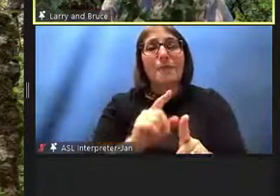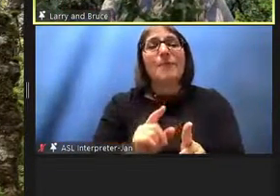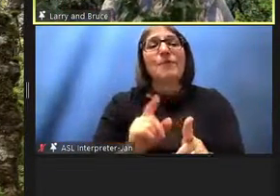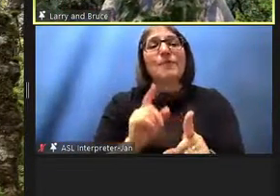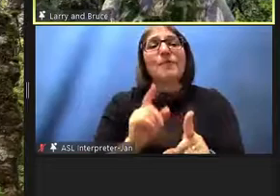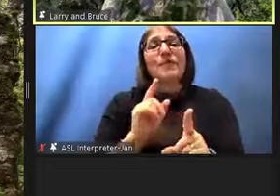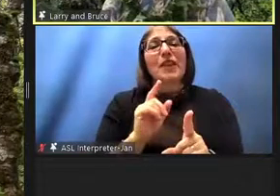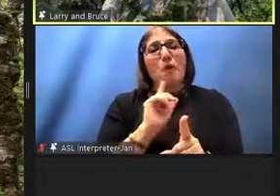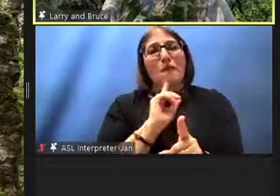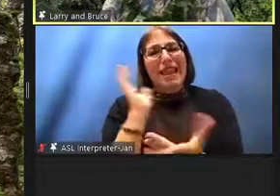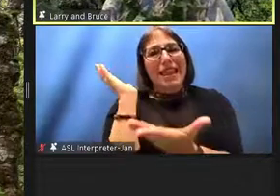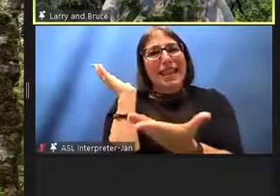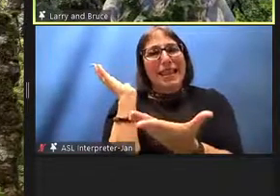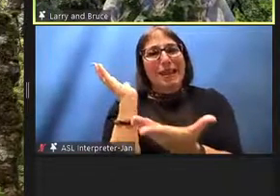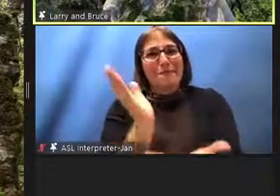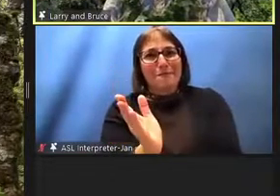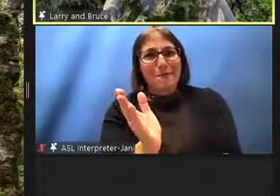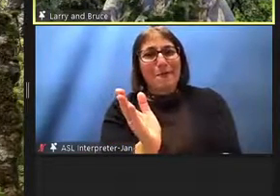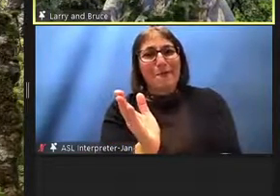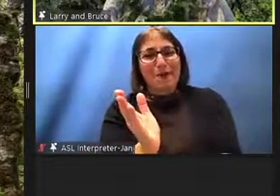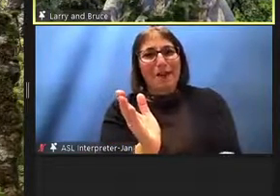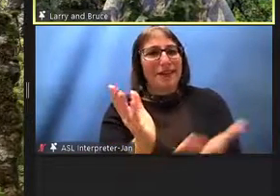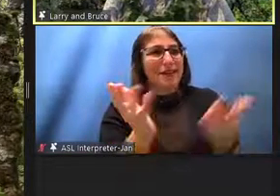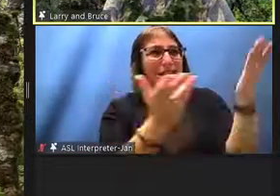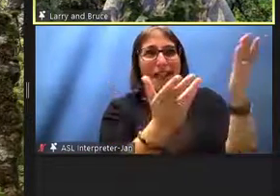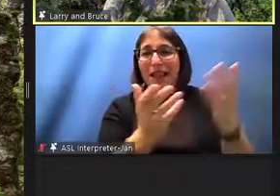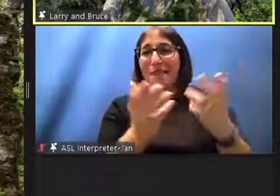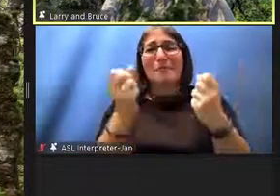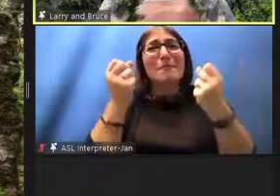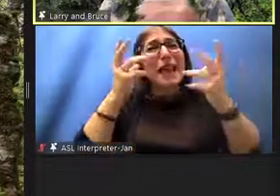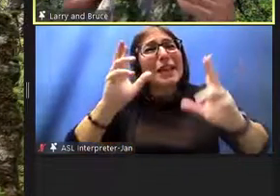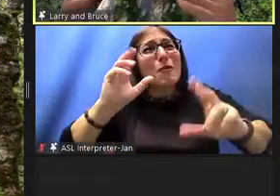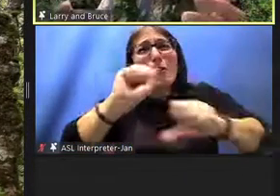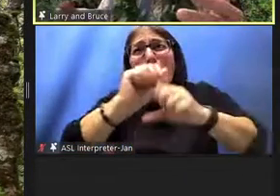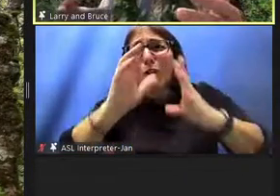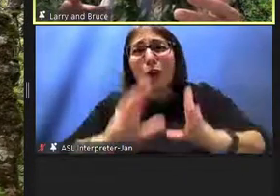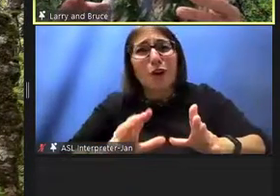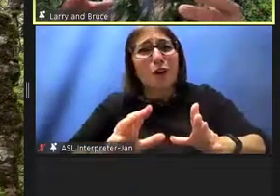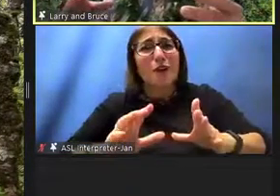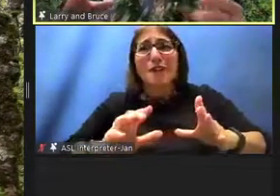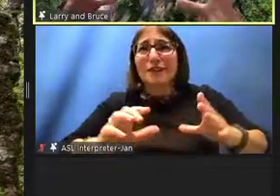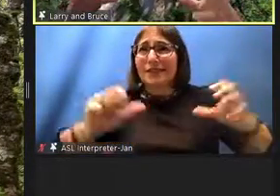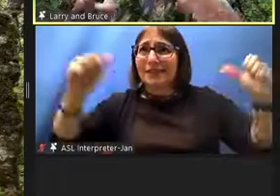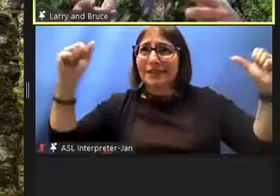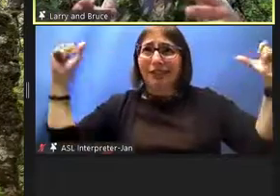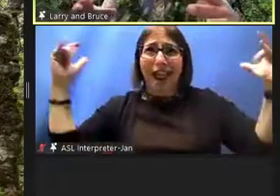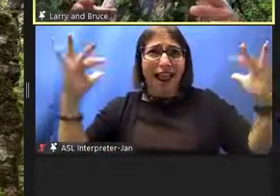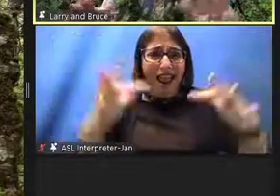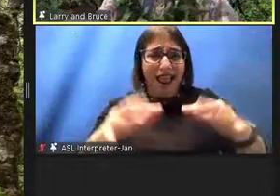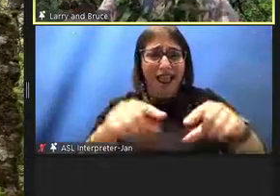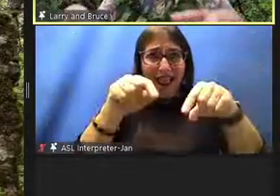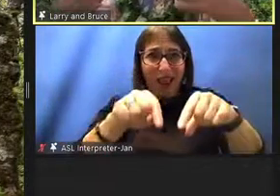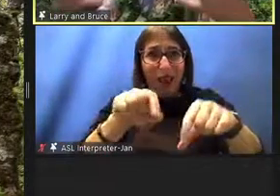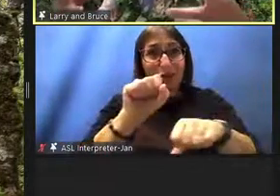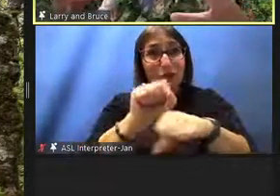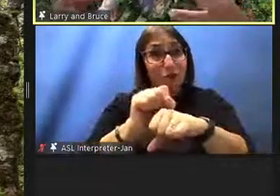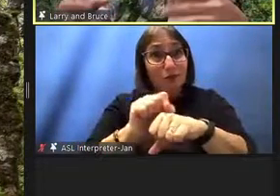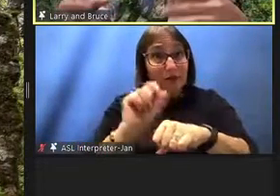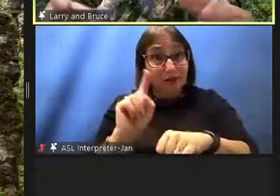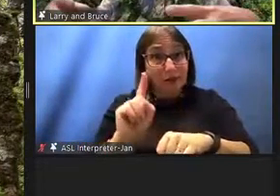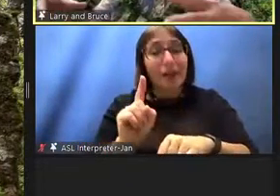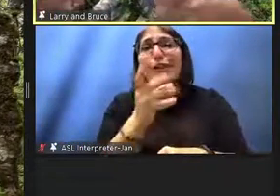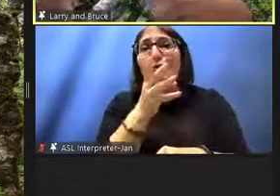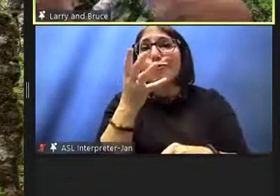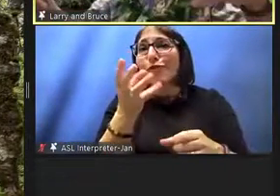thousands of workers from to work on our sugar plantations here in hawaii that